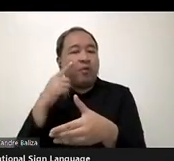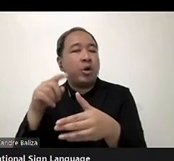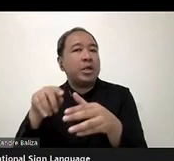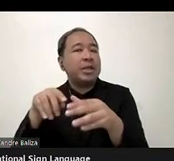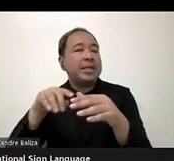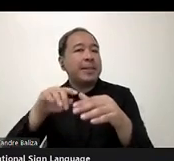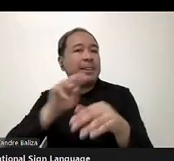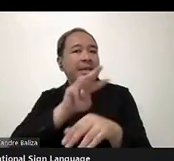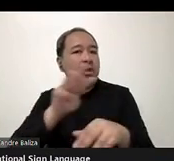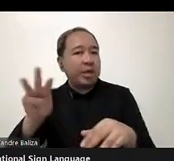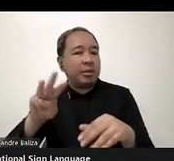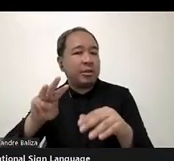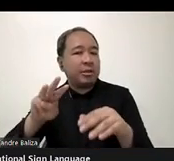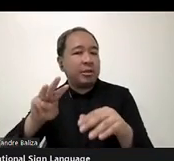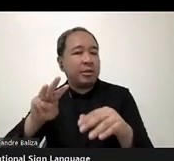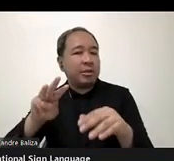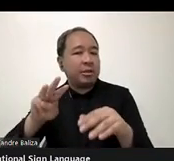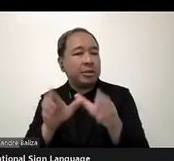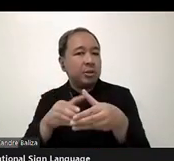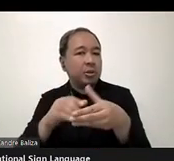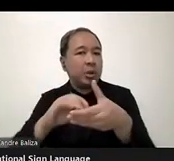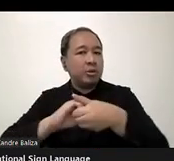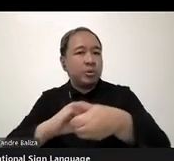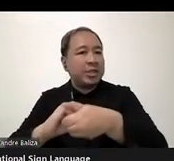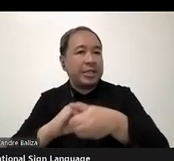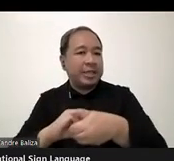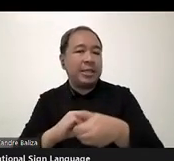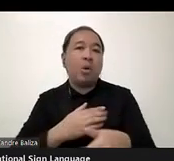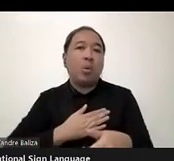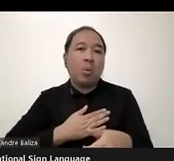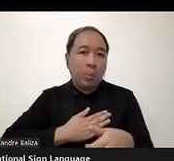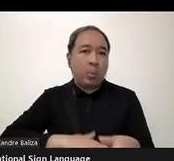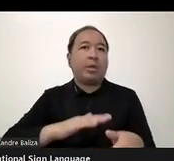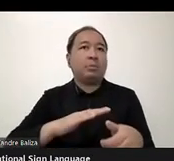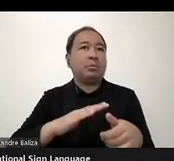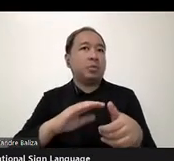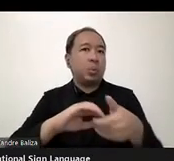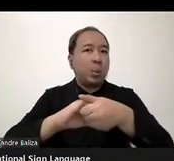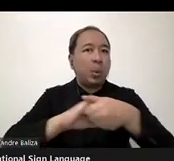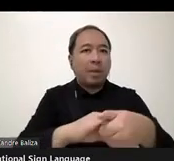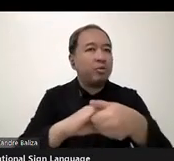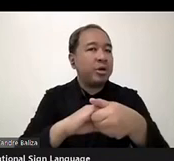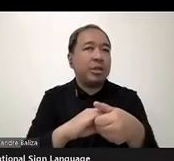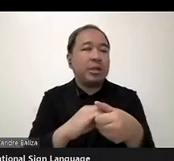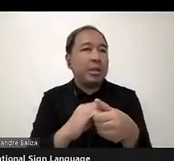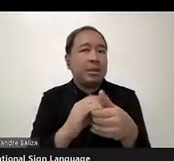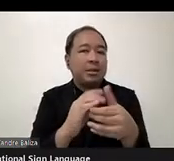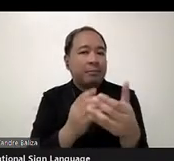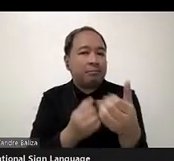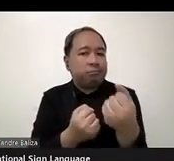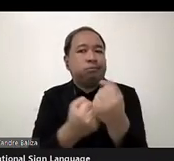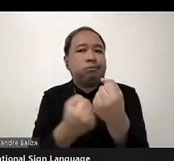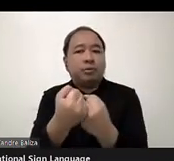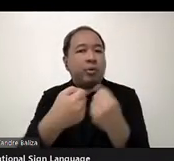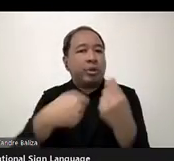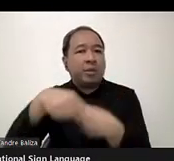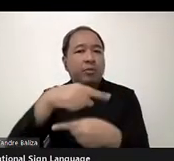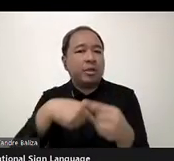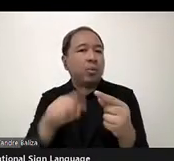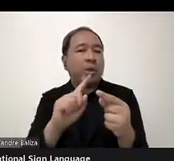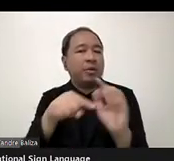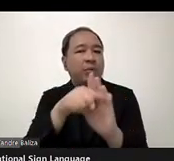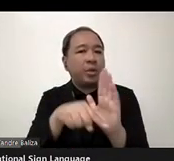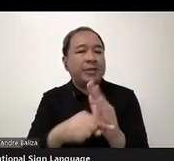Of course, we do want to collaborate how and under what conditions we can discuss. Uh, same is the case